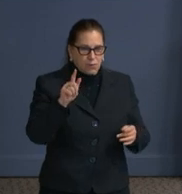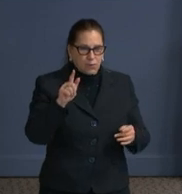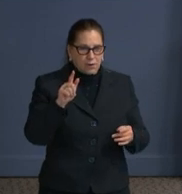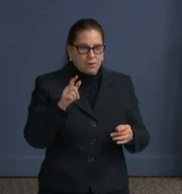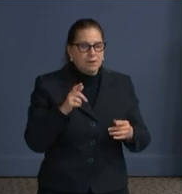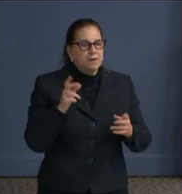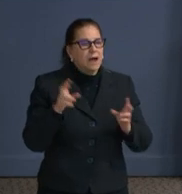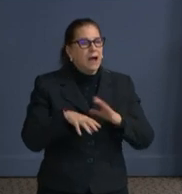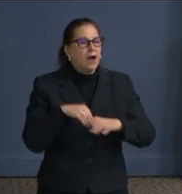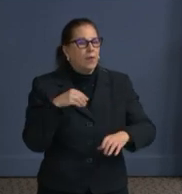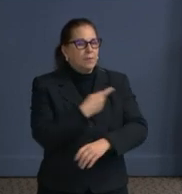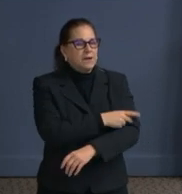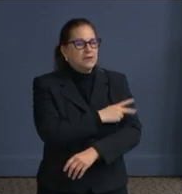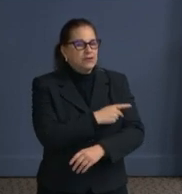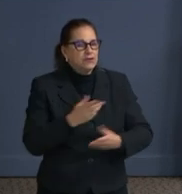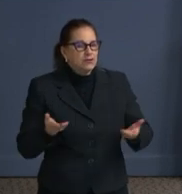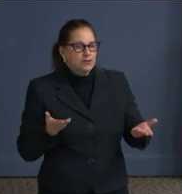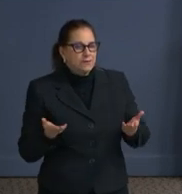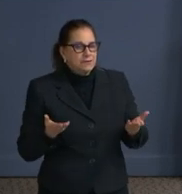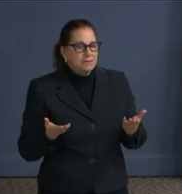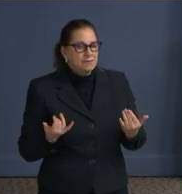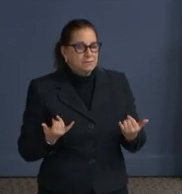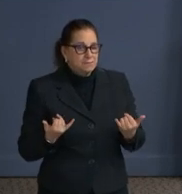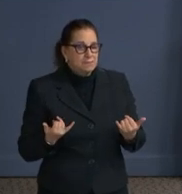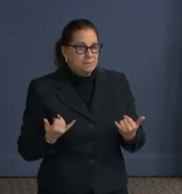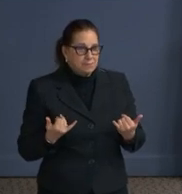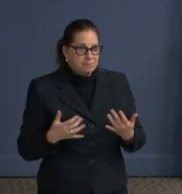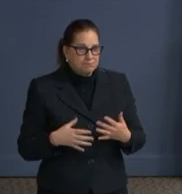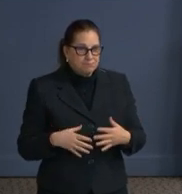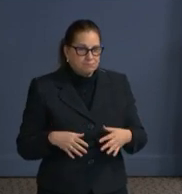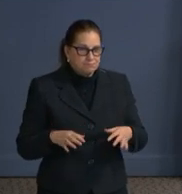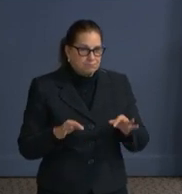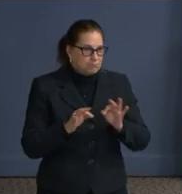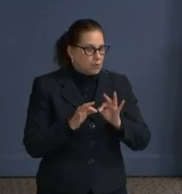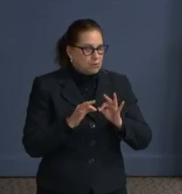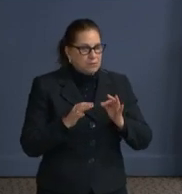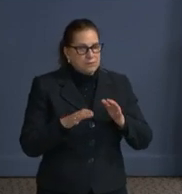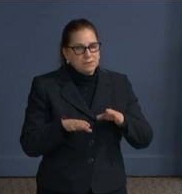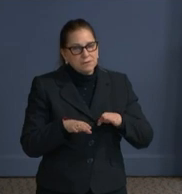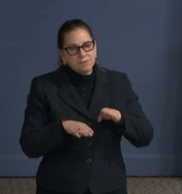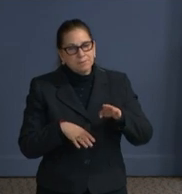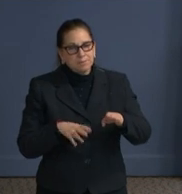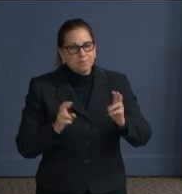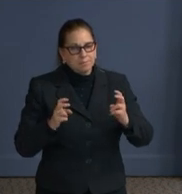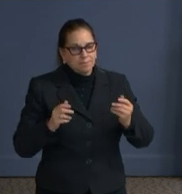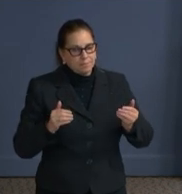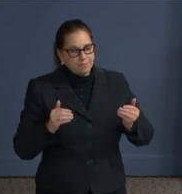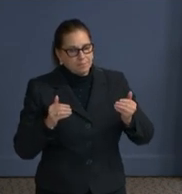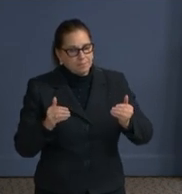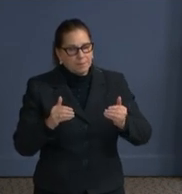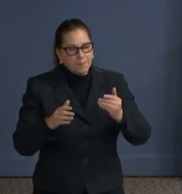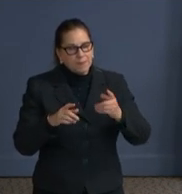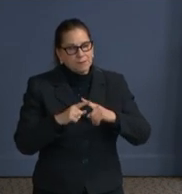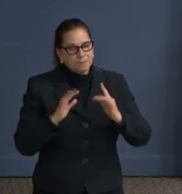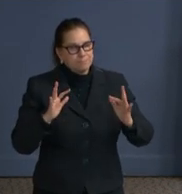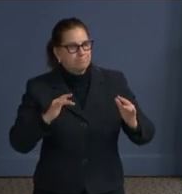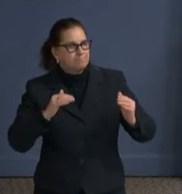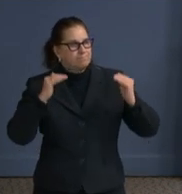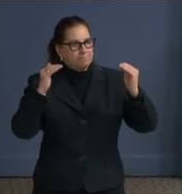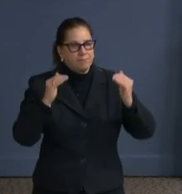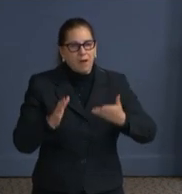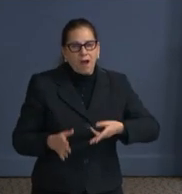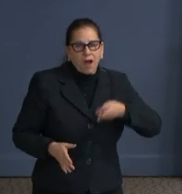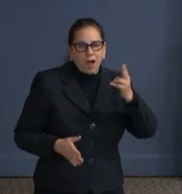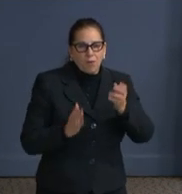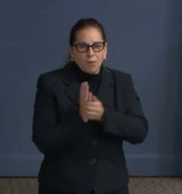This is an important step in expanding access to high-quality care, and the location of a second urgent care